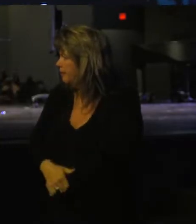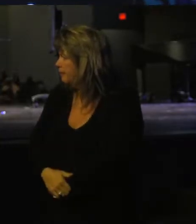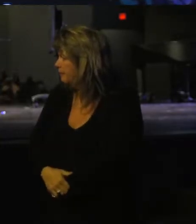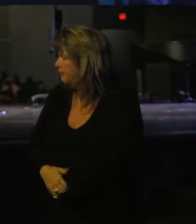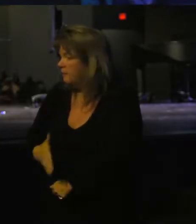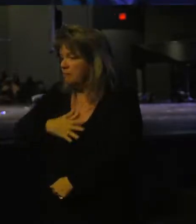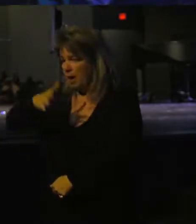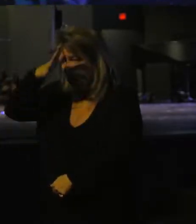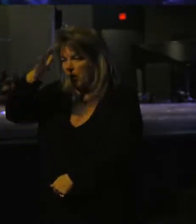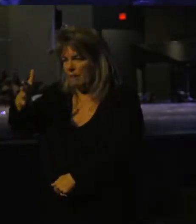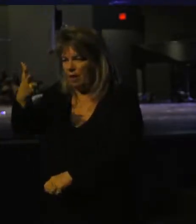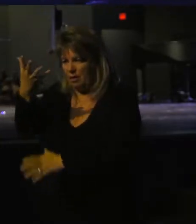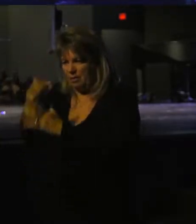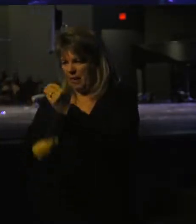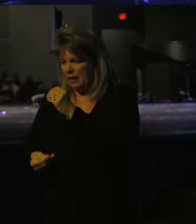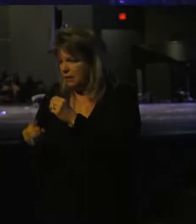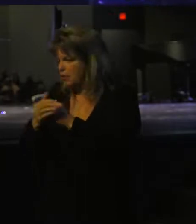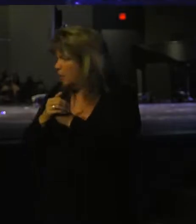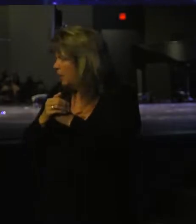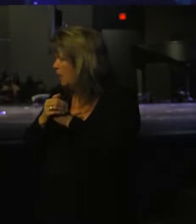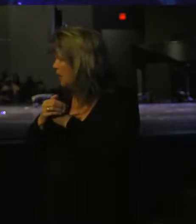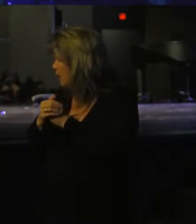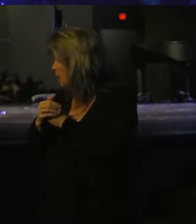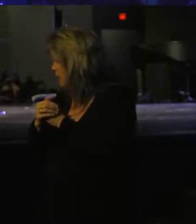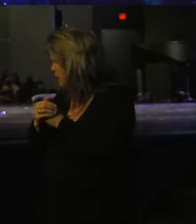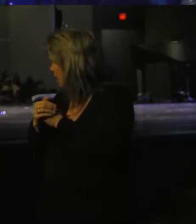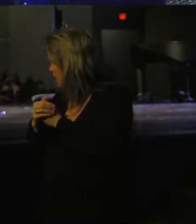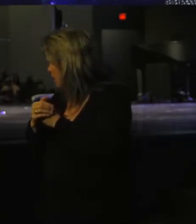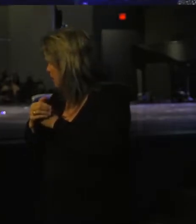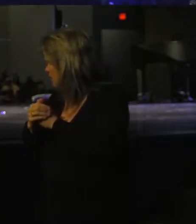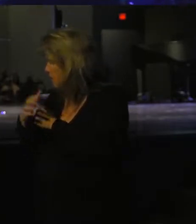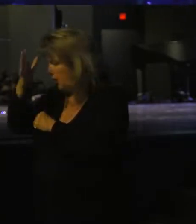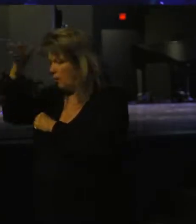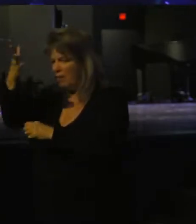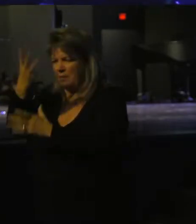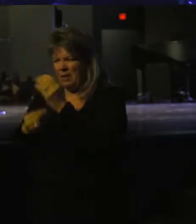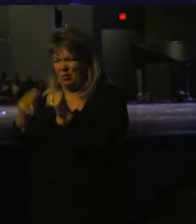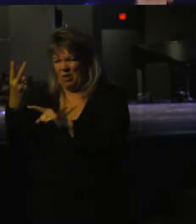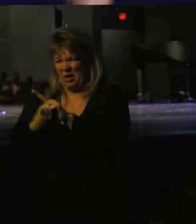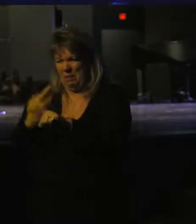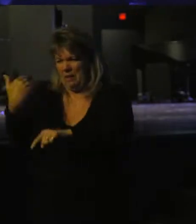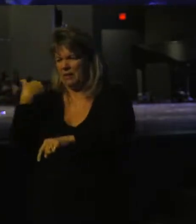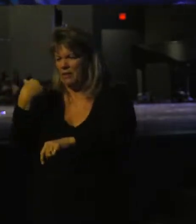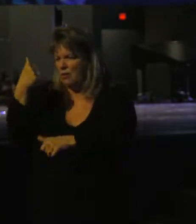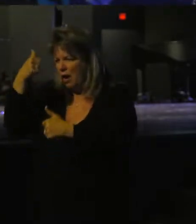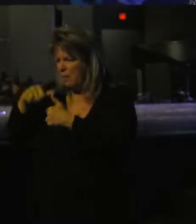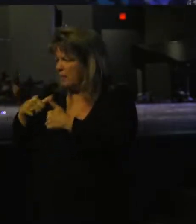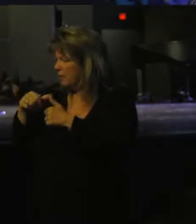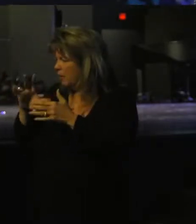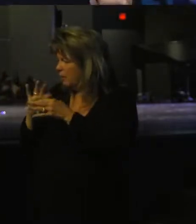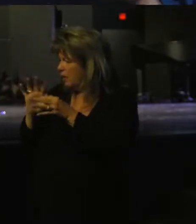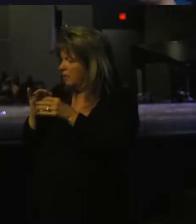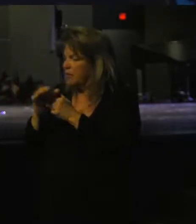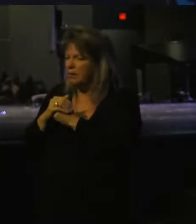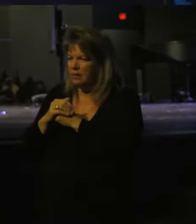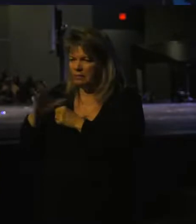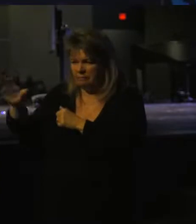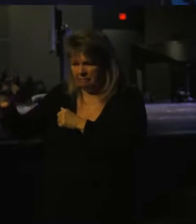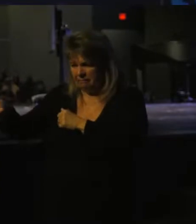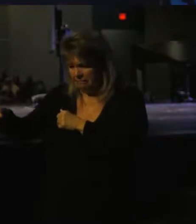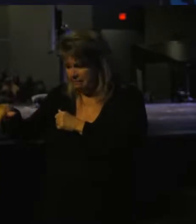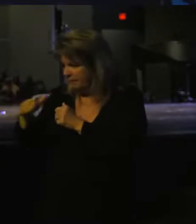My grandpa who passed away, this isn't his quote, but I remember him saying it. My grandpa passed away a couple months ago, and I remember him saying it all the time. He said, Chandler,